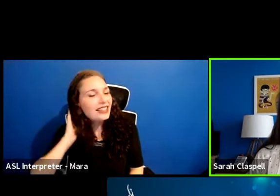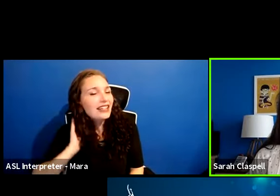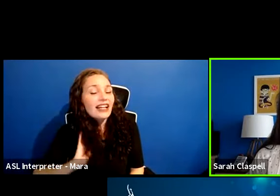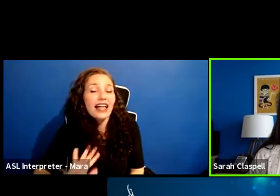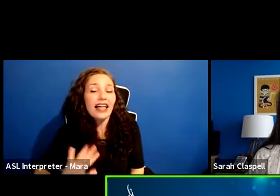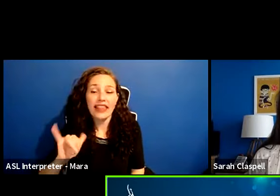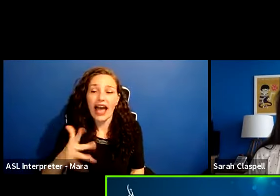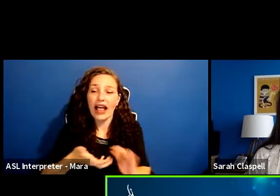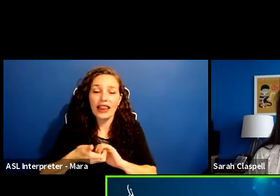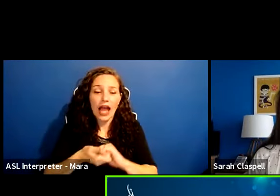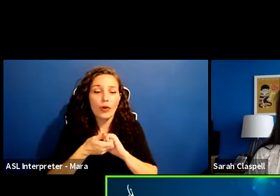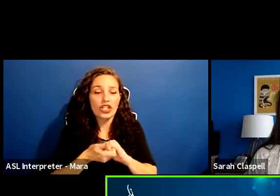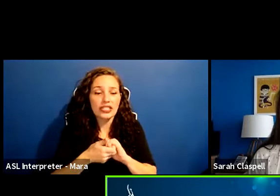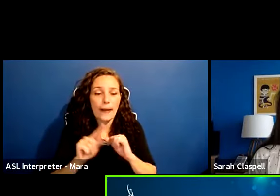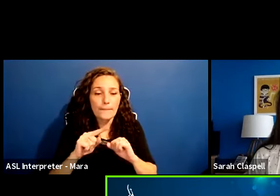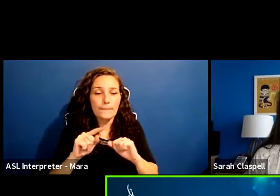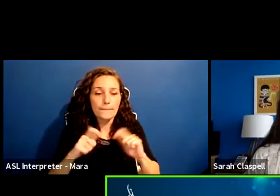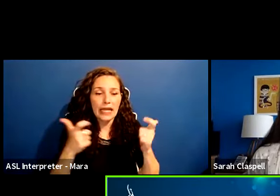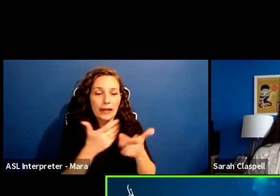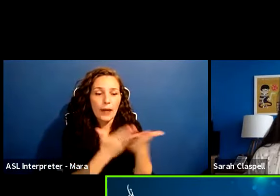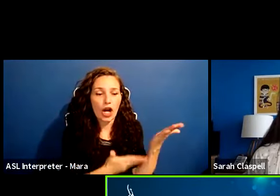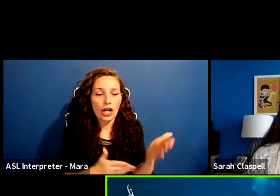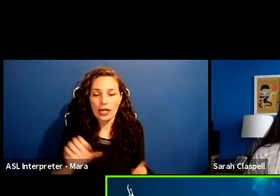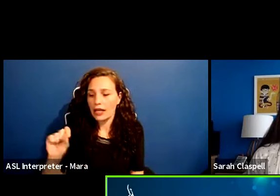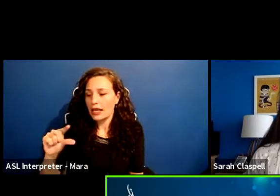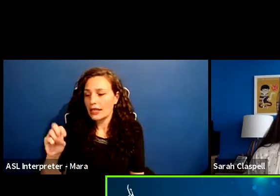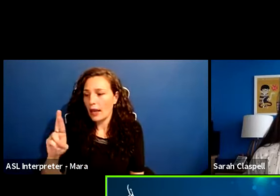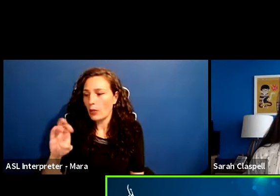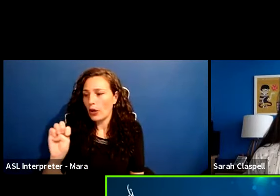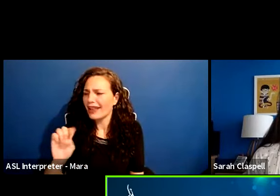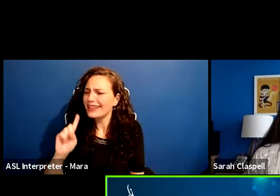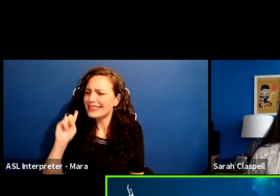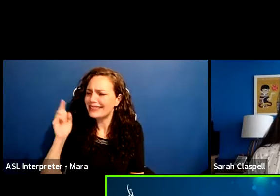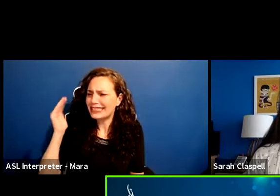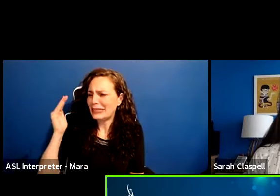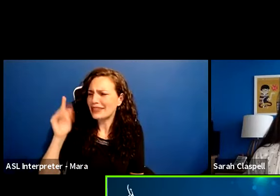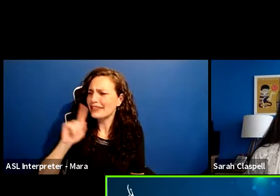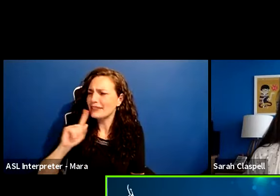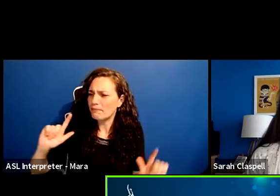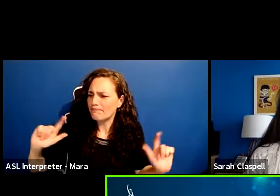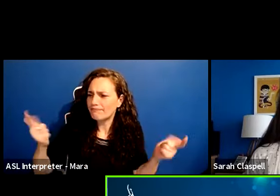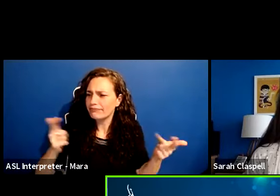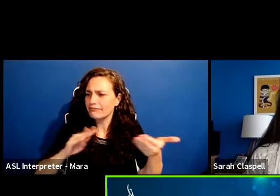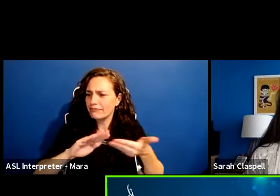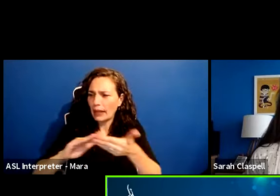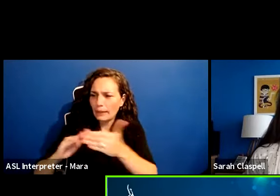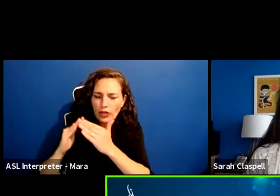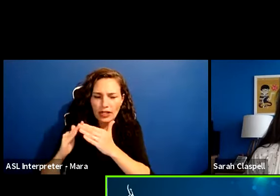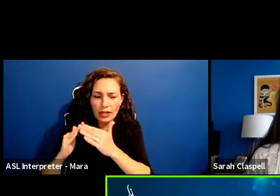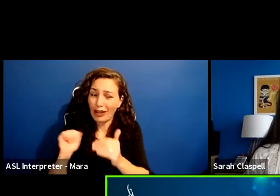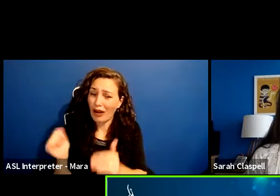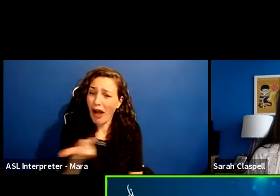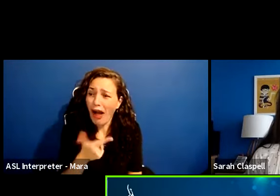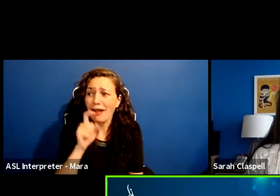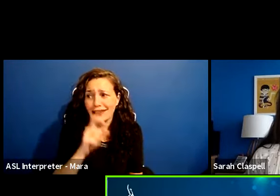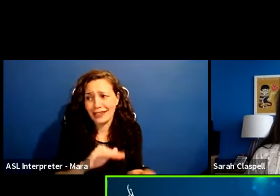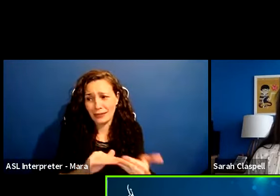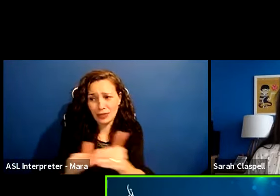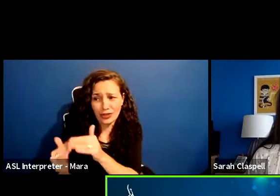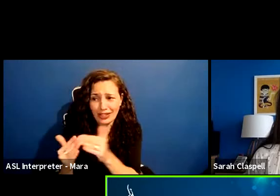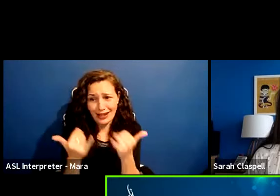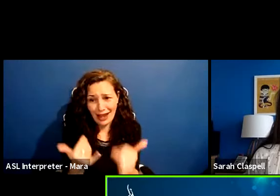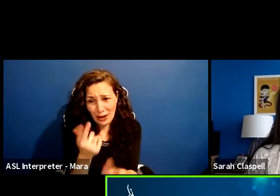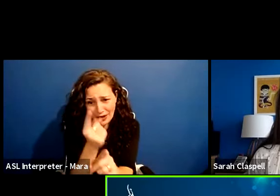a big part of it. It sounds like also a community. It's a very strong community. So, and we all need community right now, don't we? More than here. So,